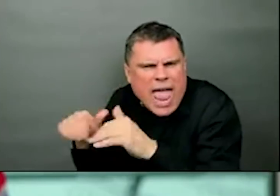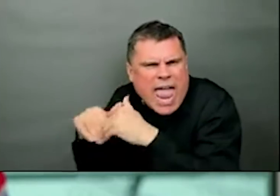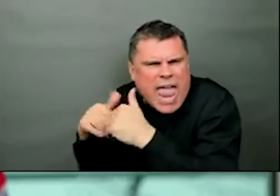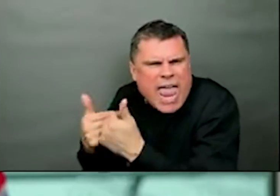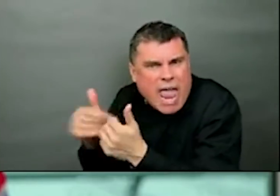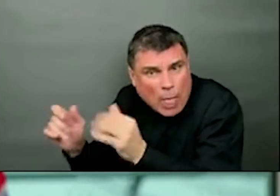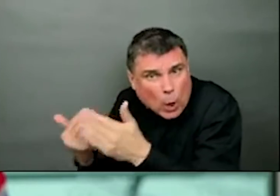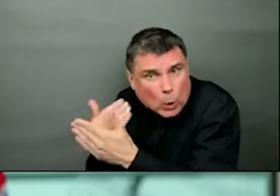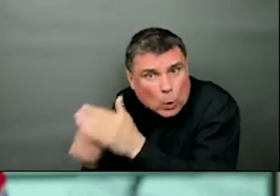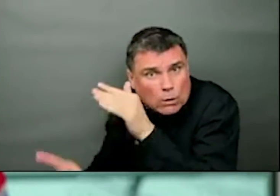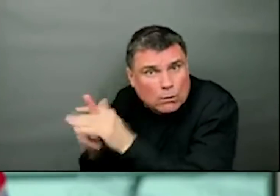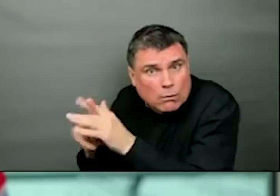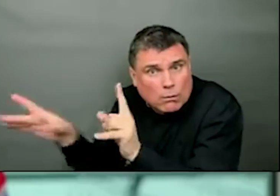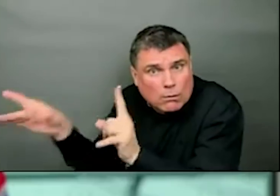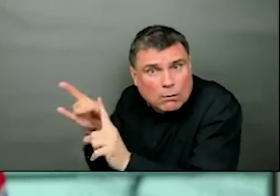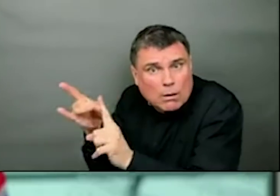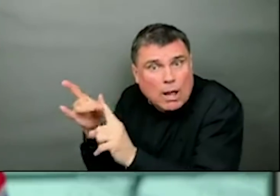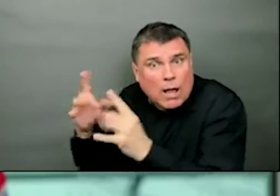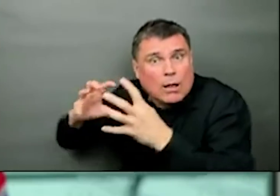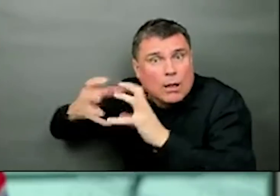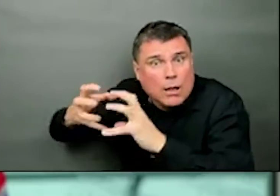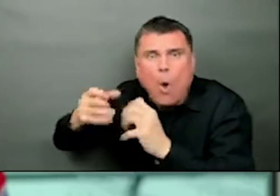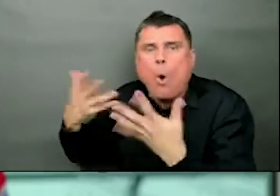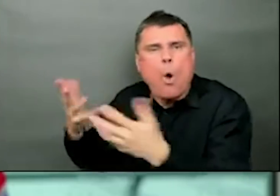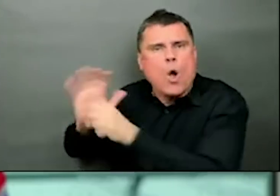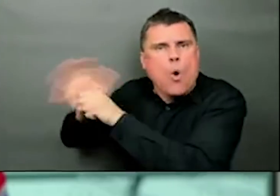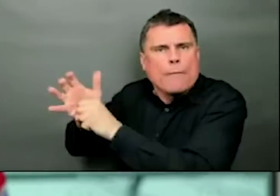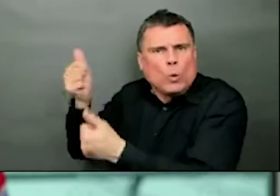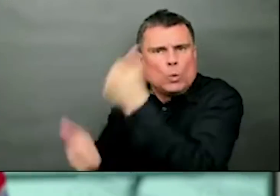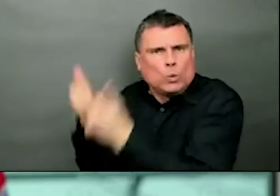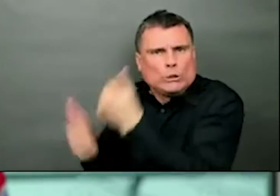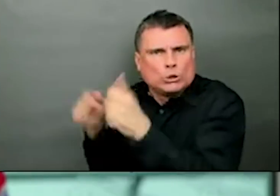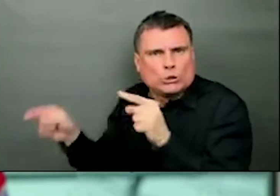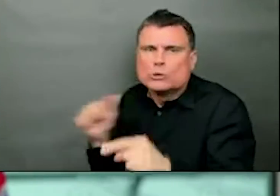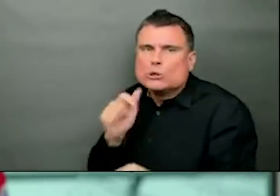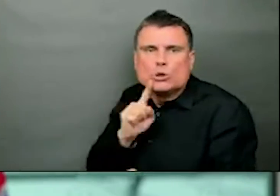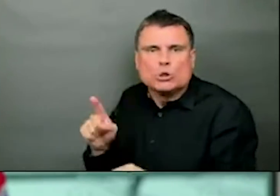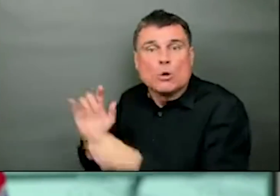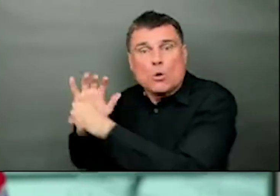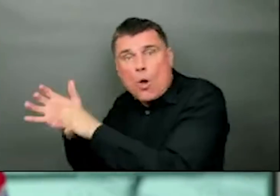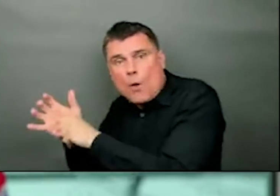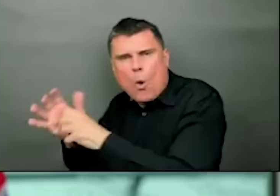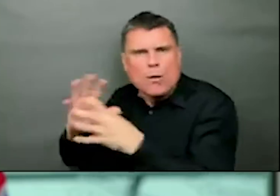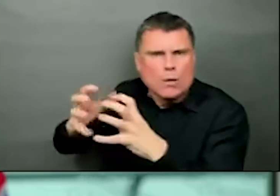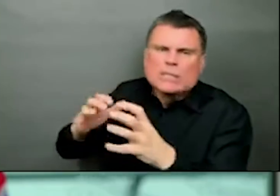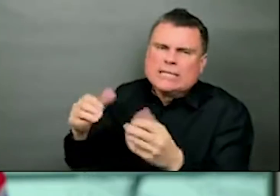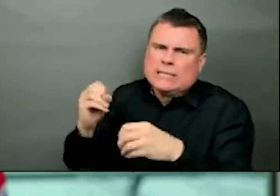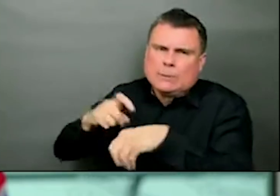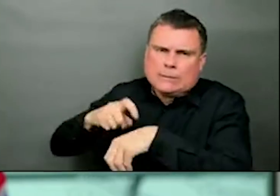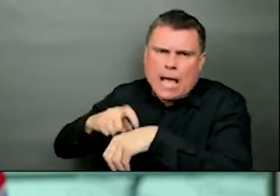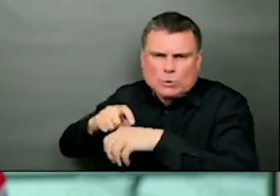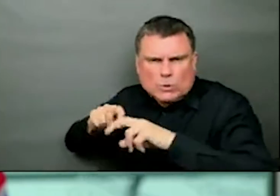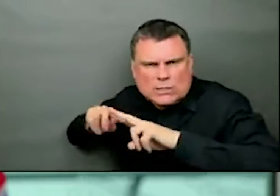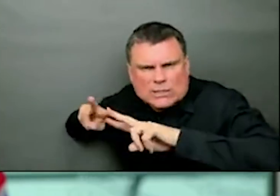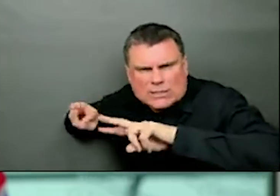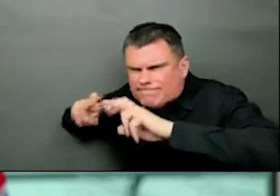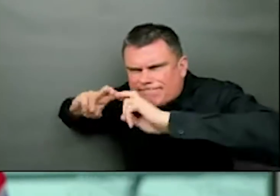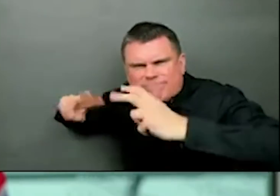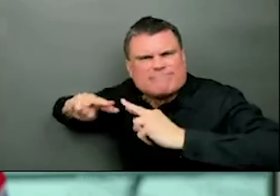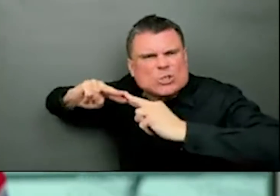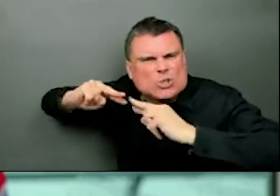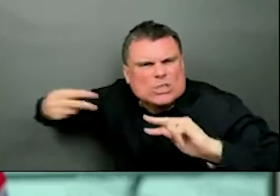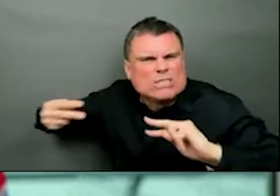variants of concern or not. It takes some time to do that whole genome sequencing. So Fraser Health is continuing to work with the school,